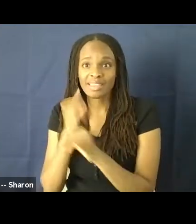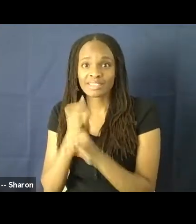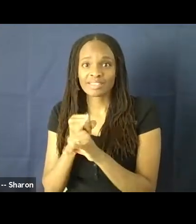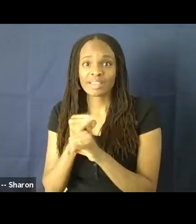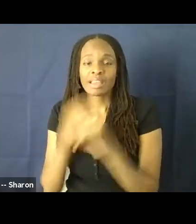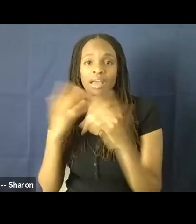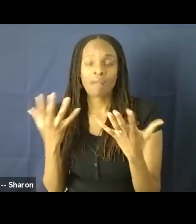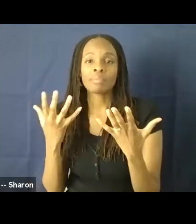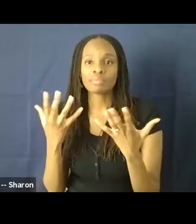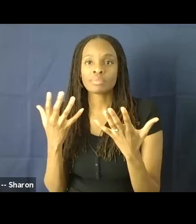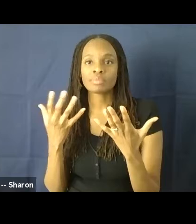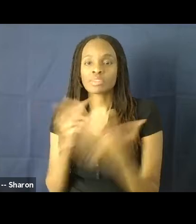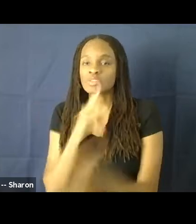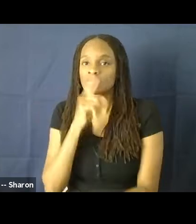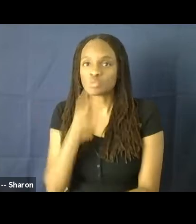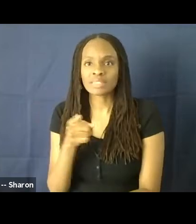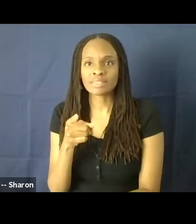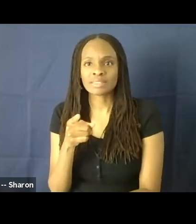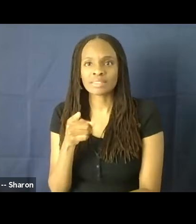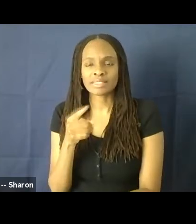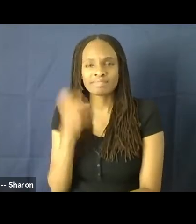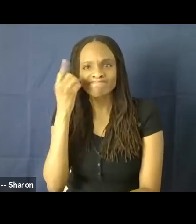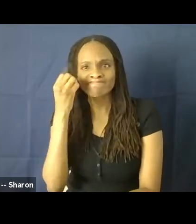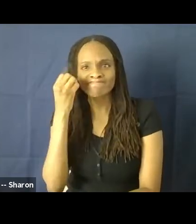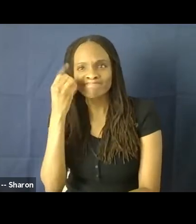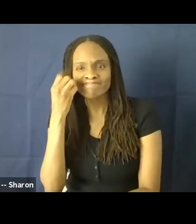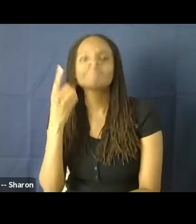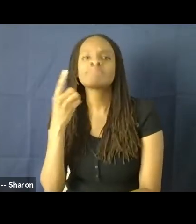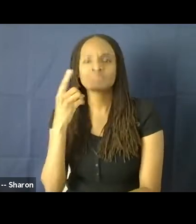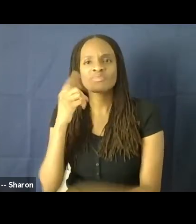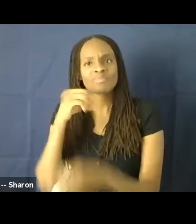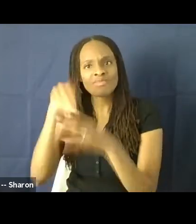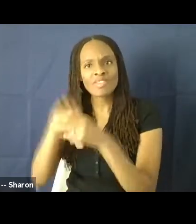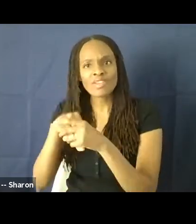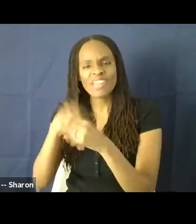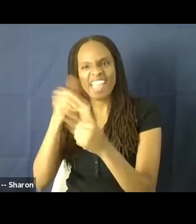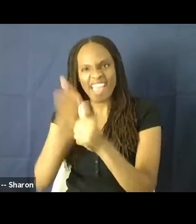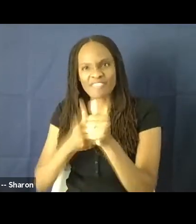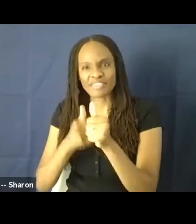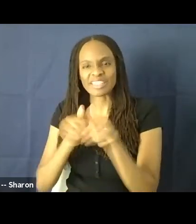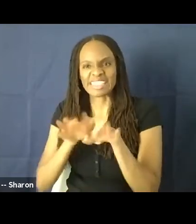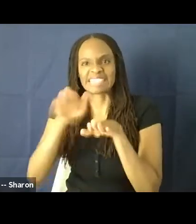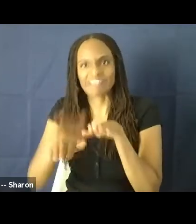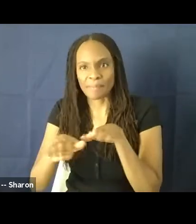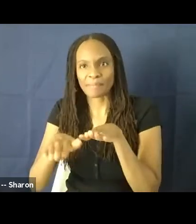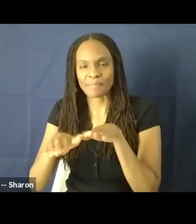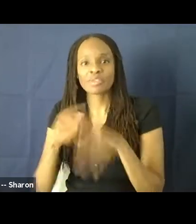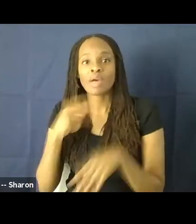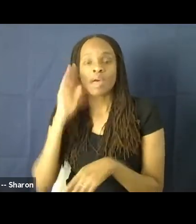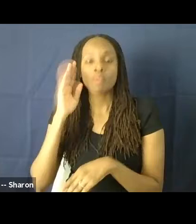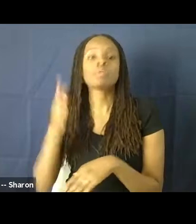And it's being conscientious of inclusivity every step of the way. So I'm going to give you four concrete steps to move forward with.